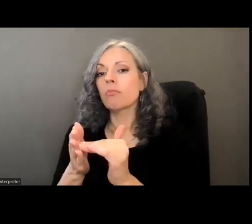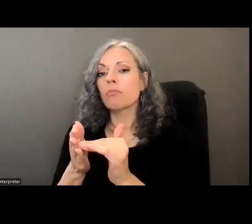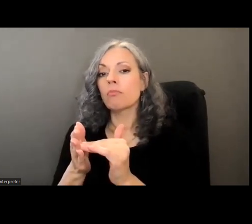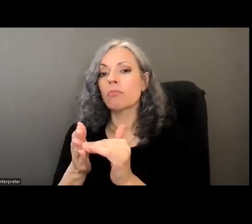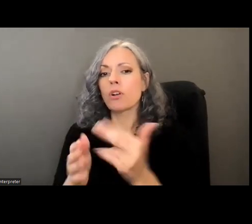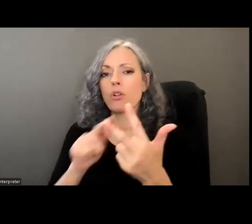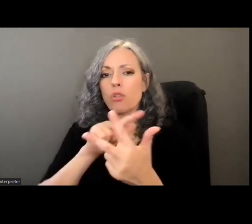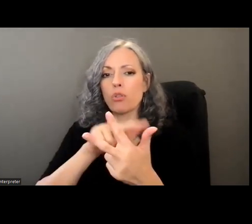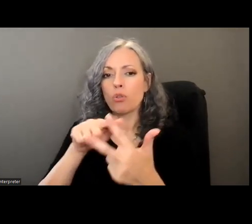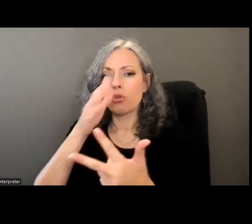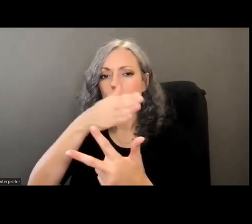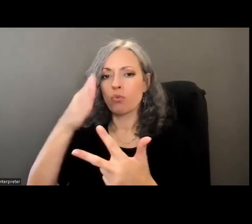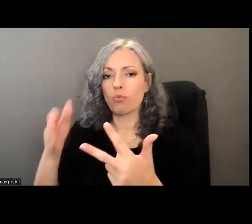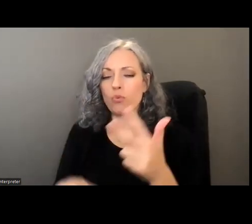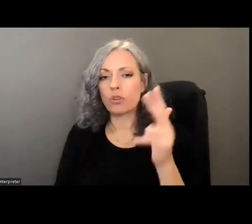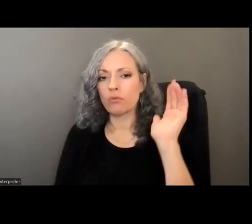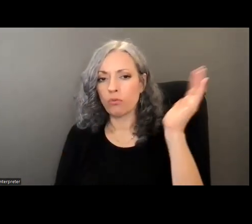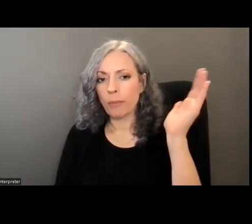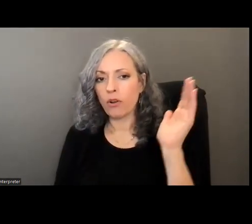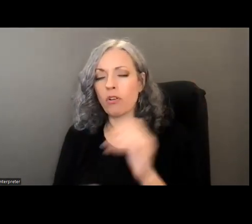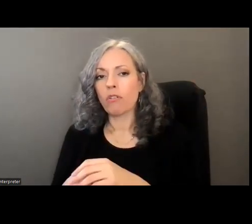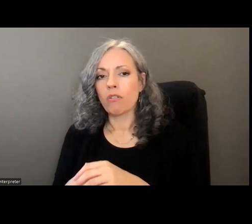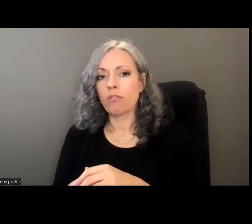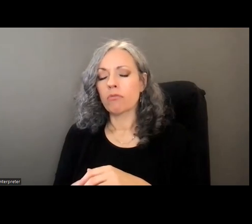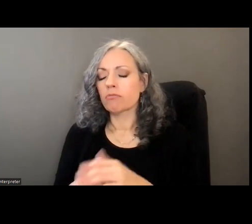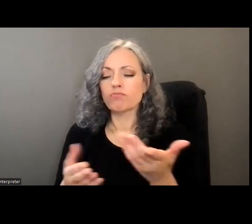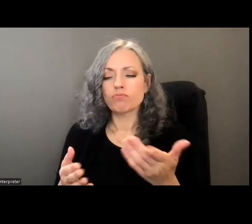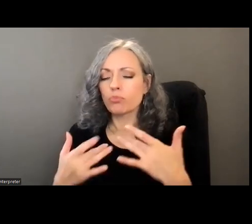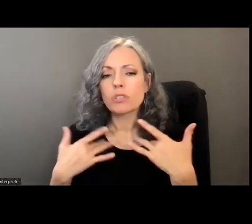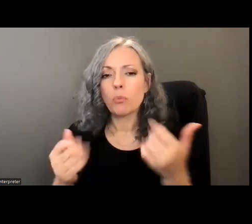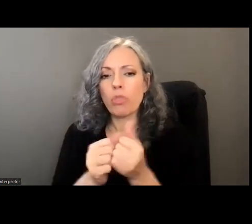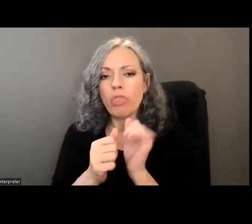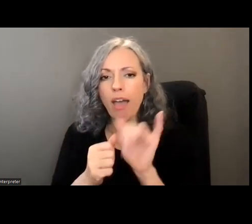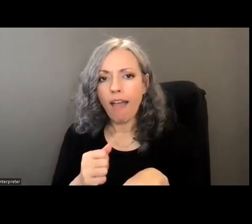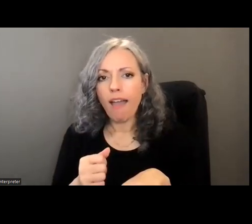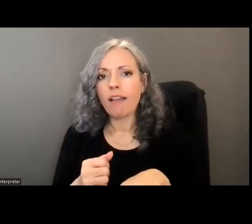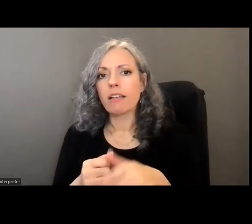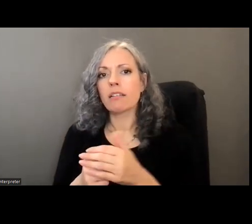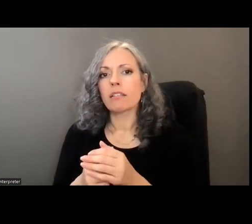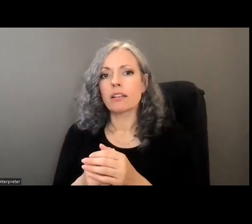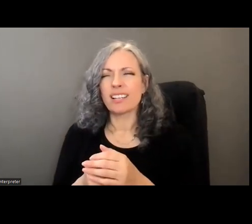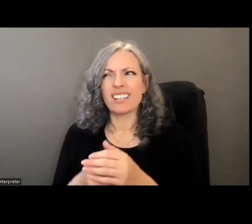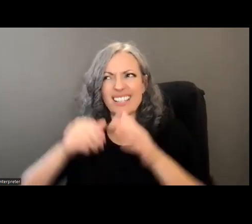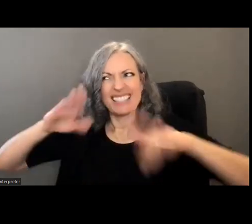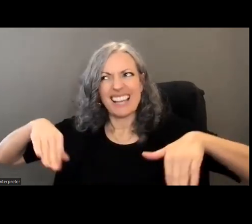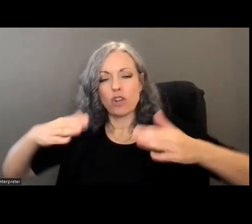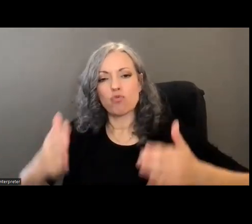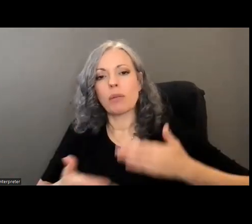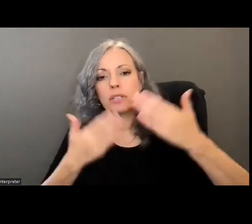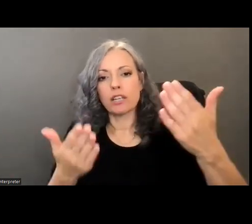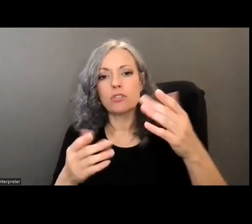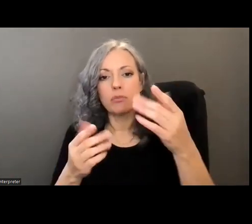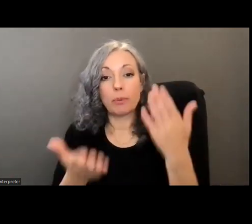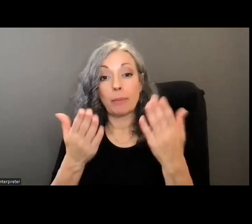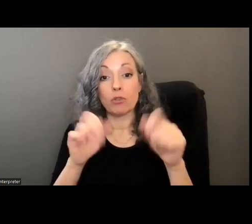three-part webinar series and what we're covering and then how i don't think we're at the stage of the recommendations yet so if you can walk everyone through that